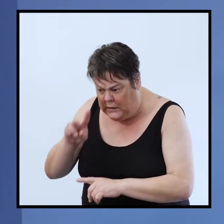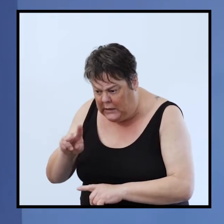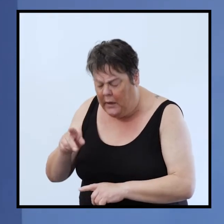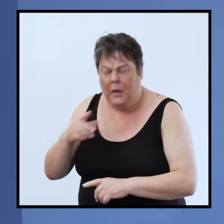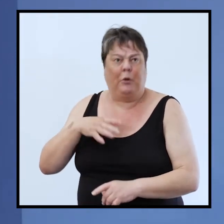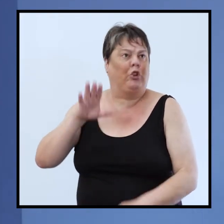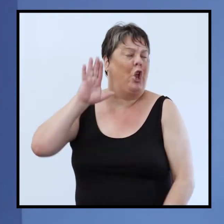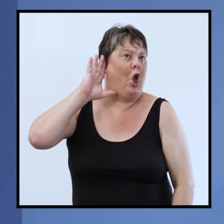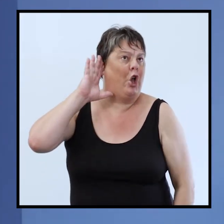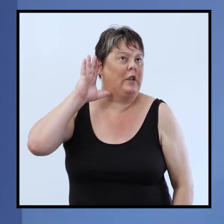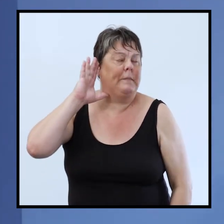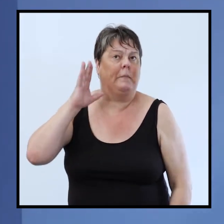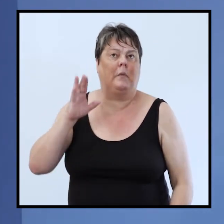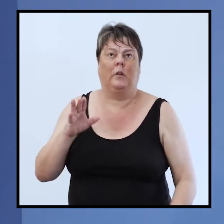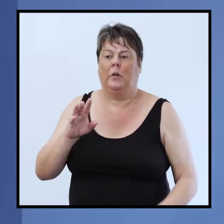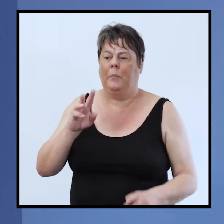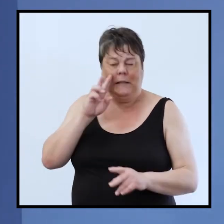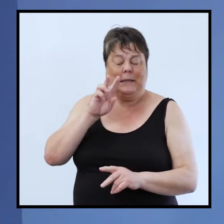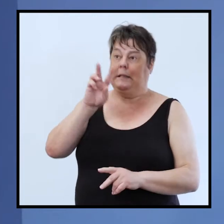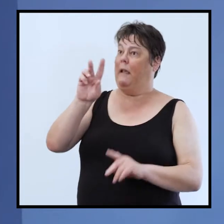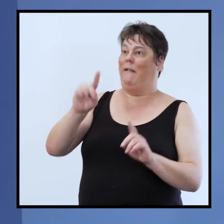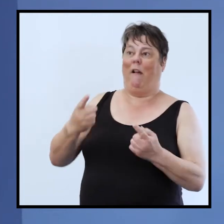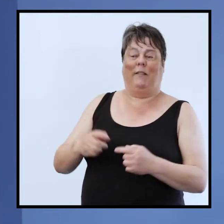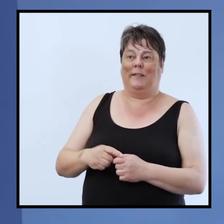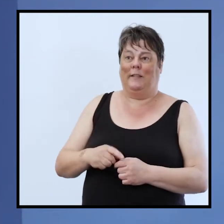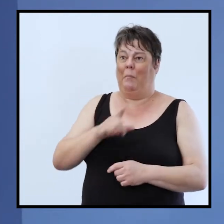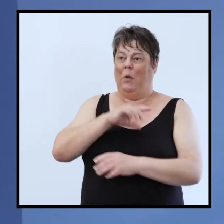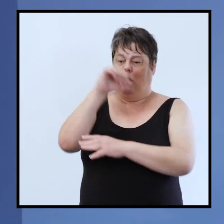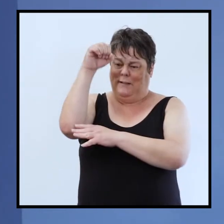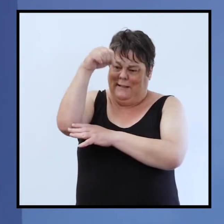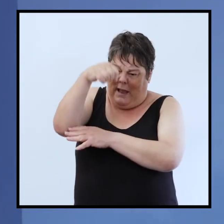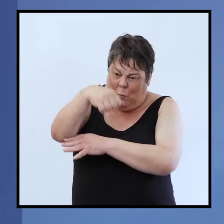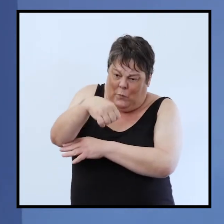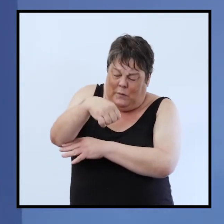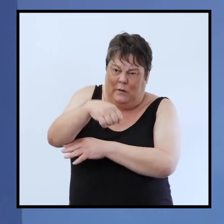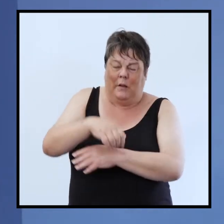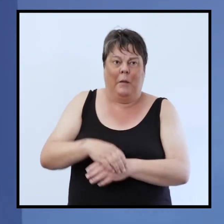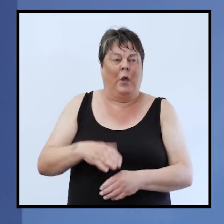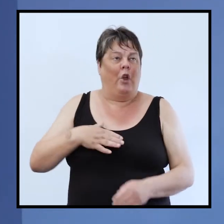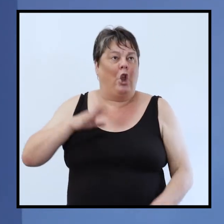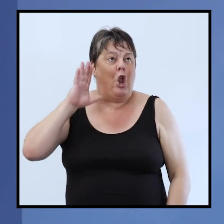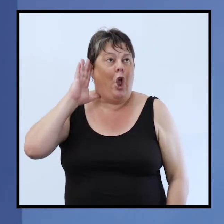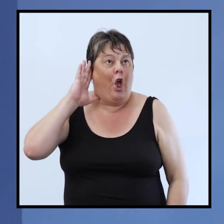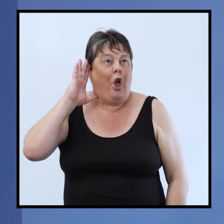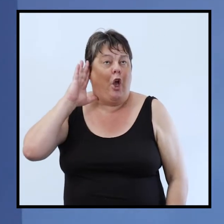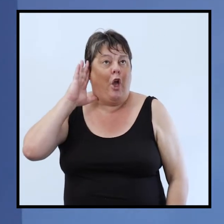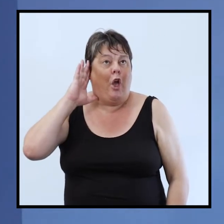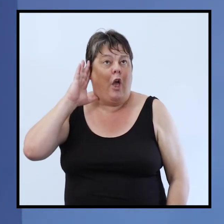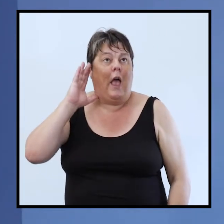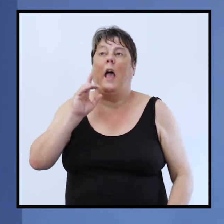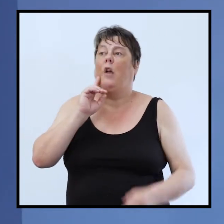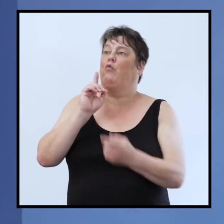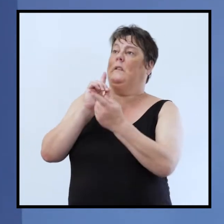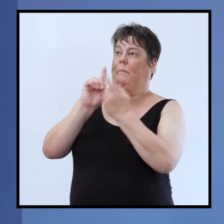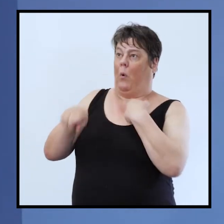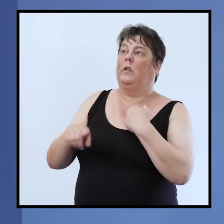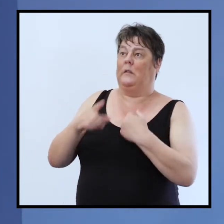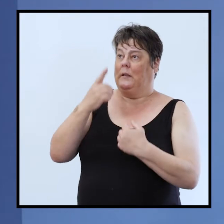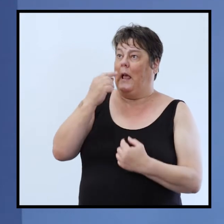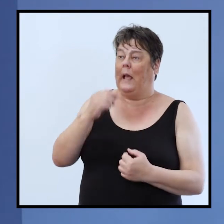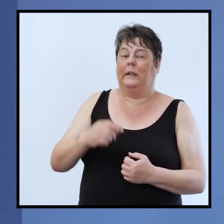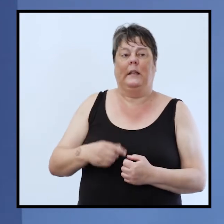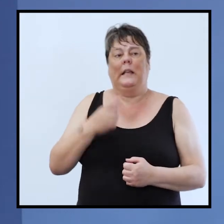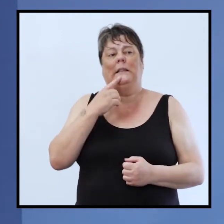she can't see him but she can hear him and she can respond to his command that he calls her